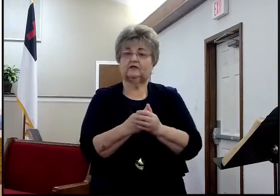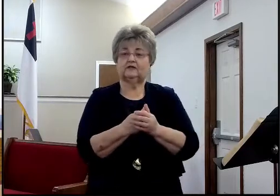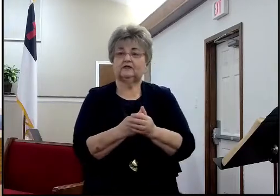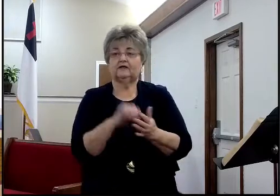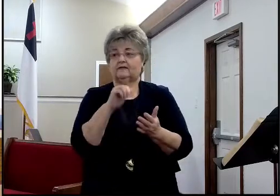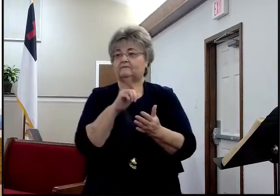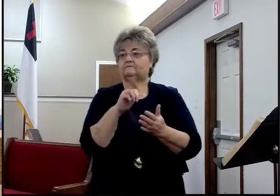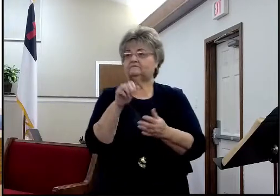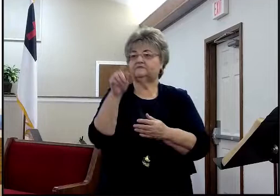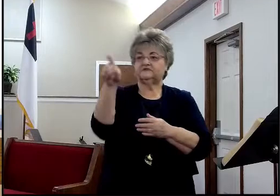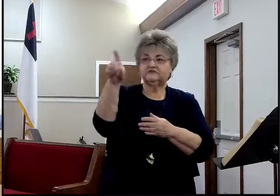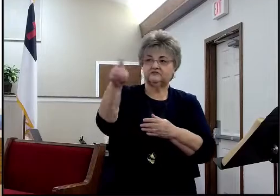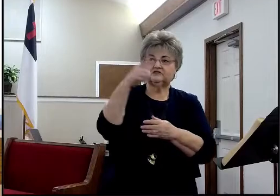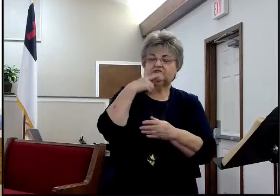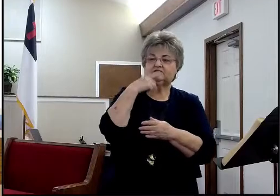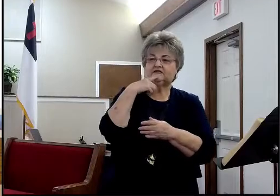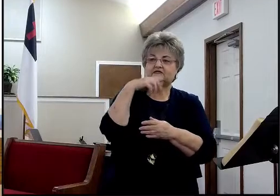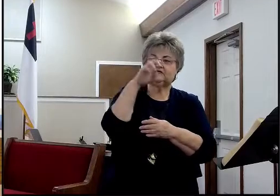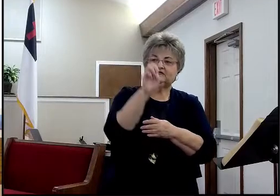miss?